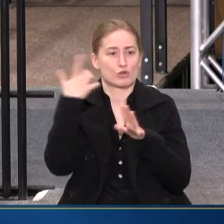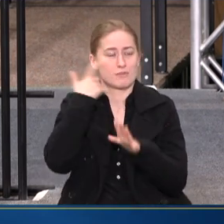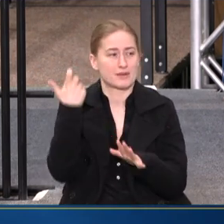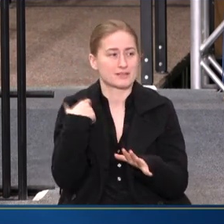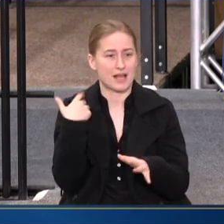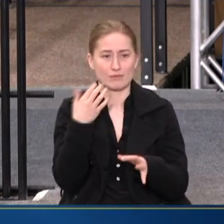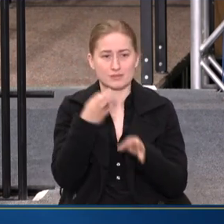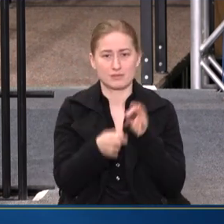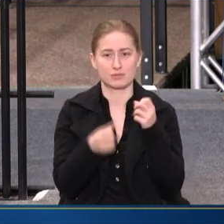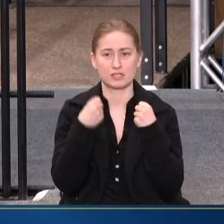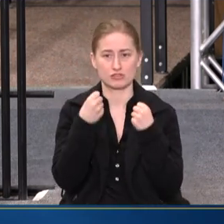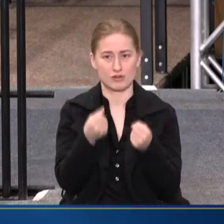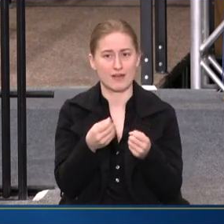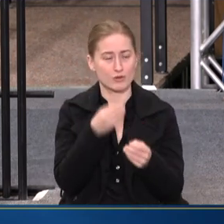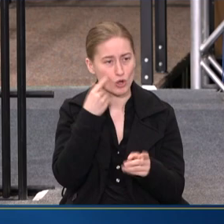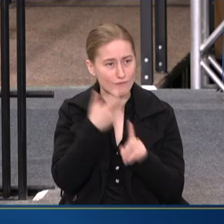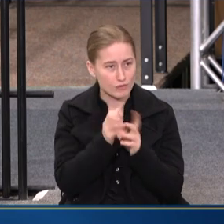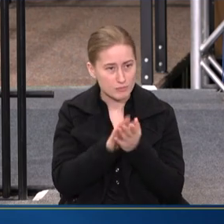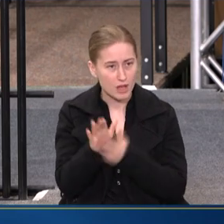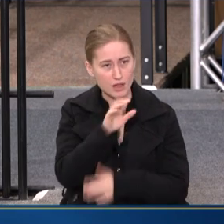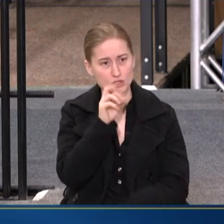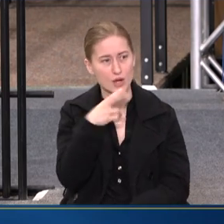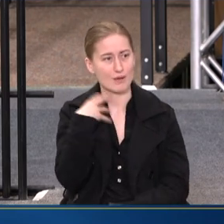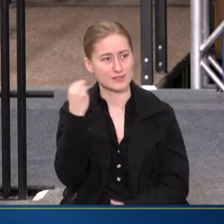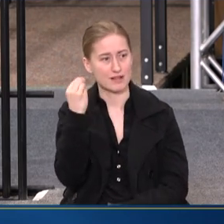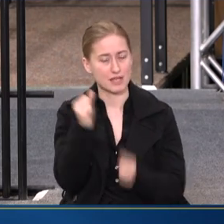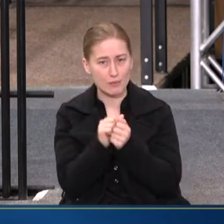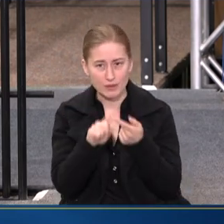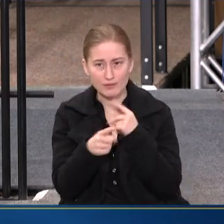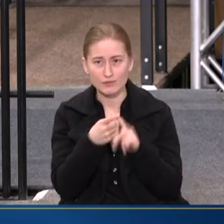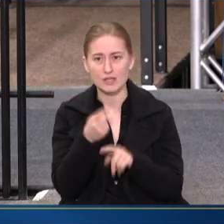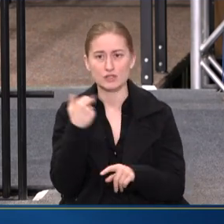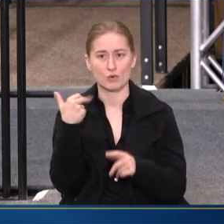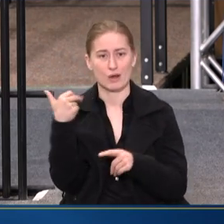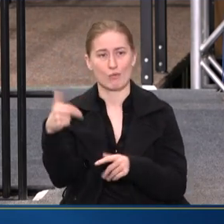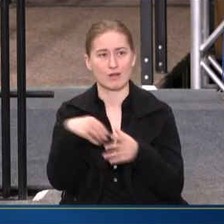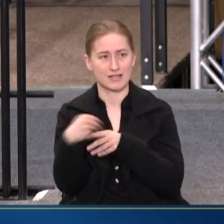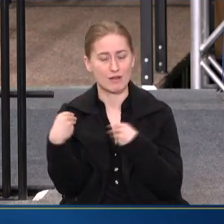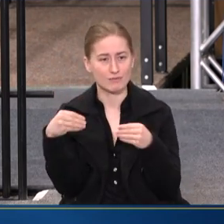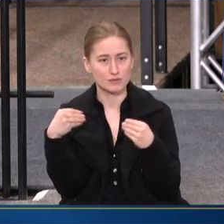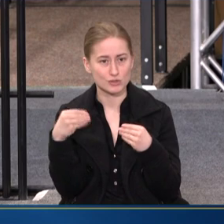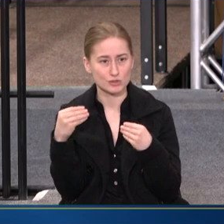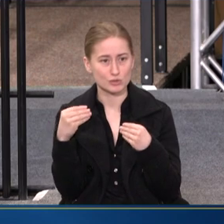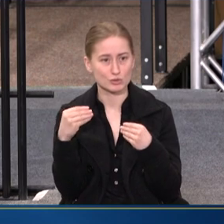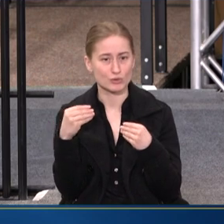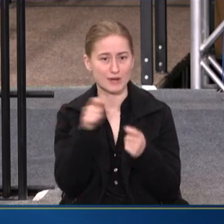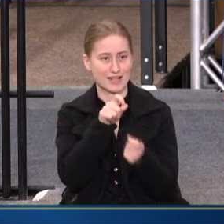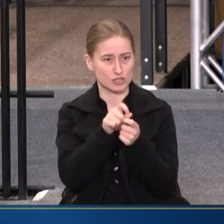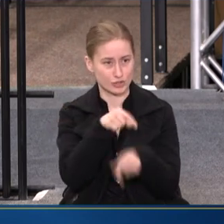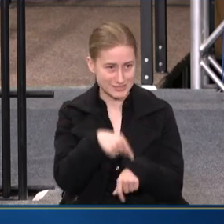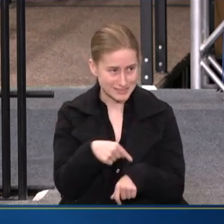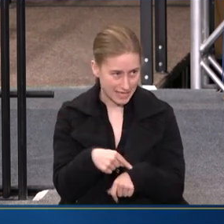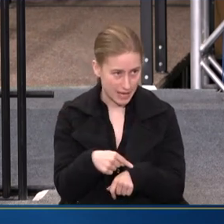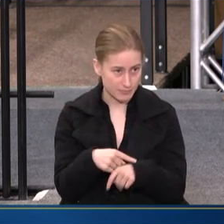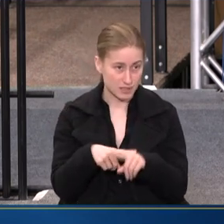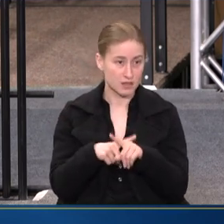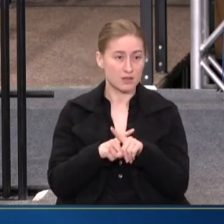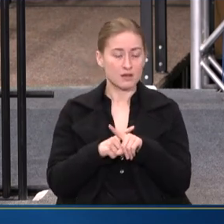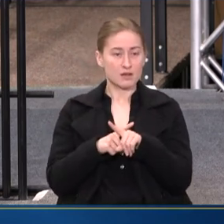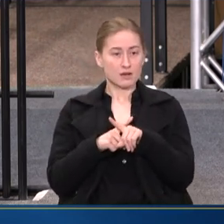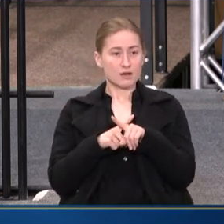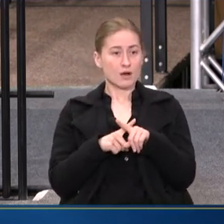I was driving home from college or I was outside with my friends or I walked out of the store at a certain time. But